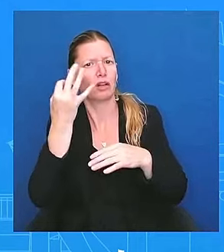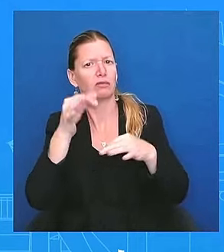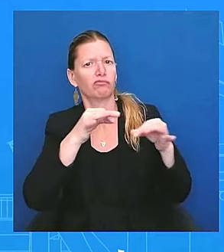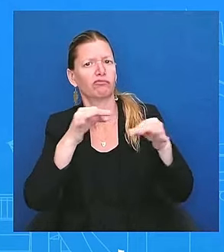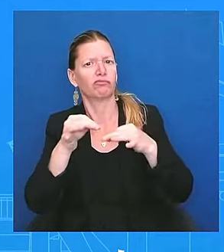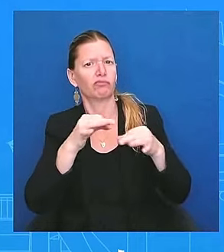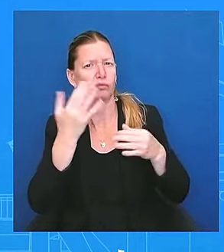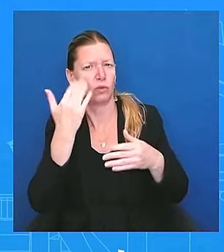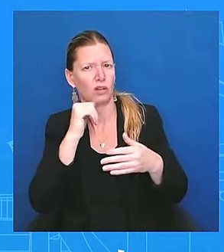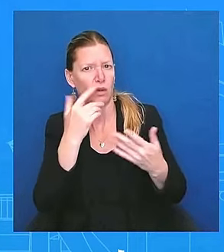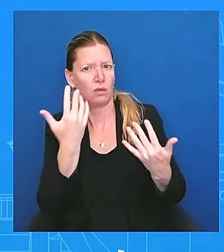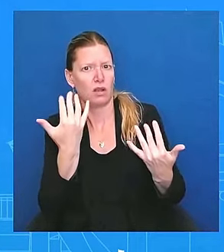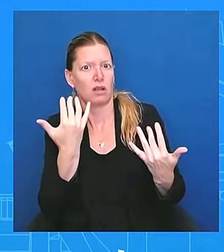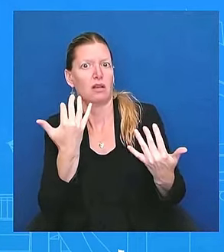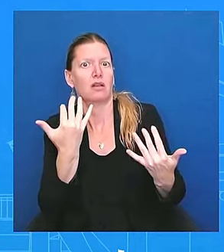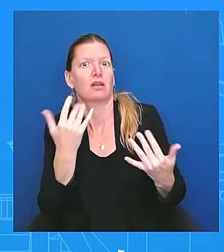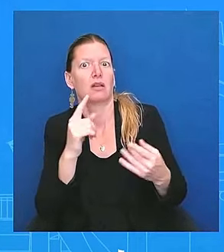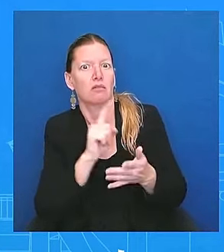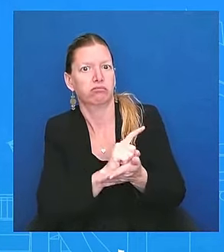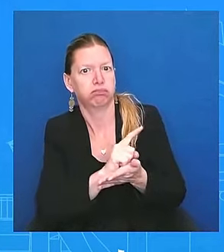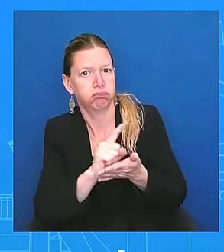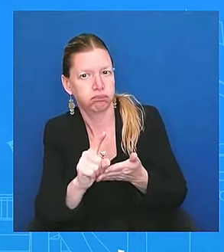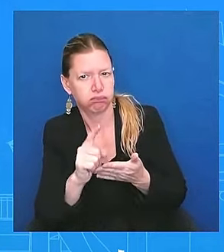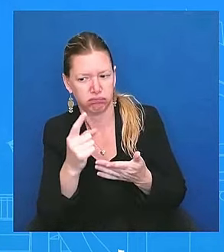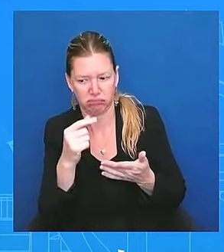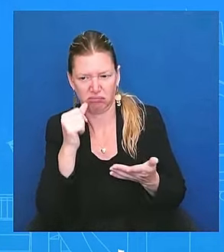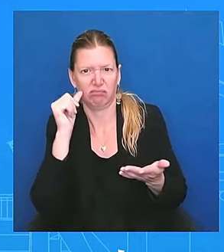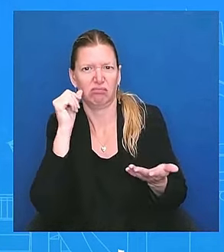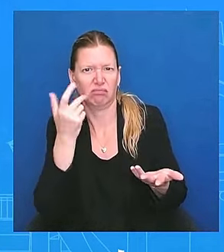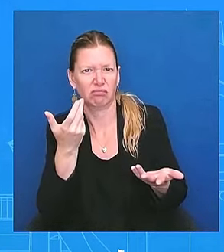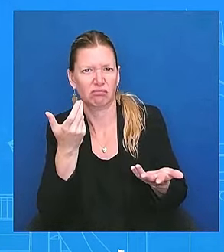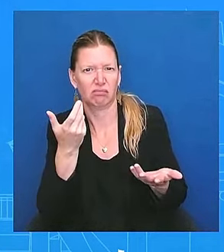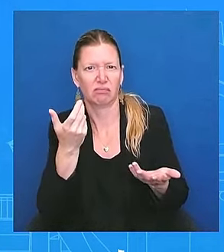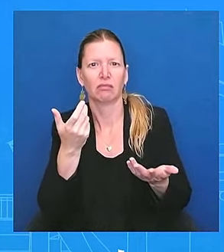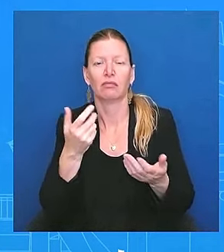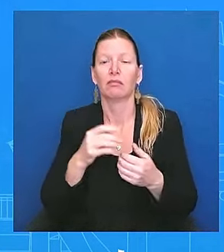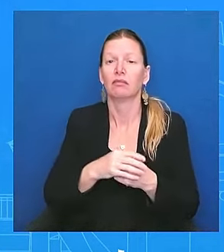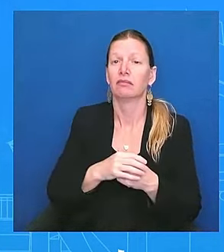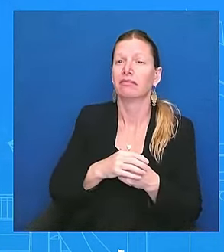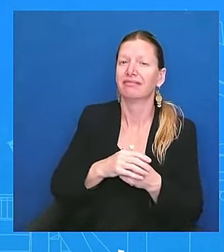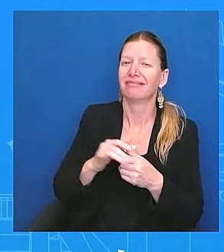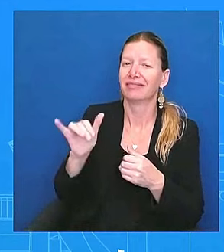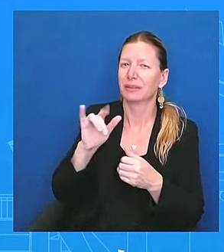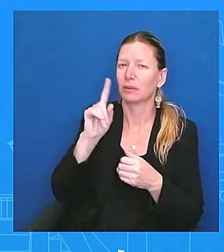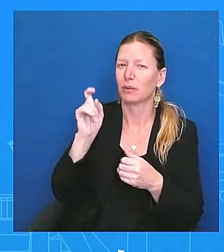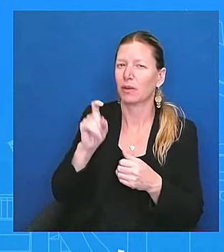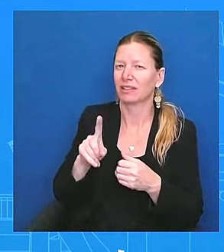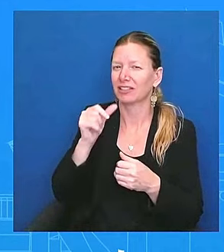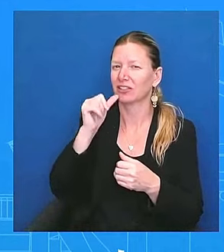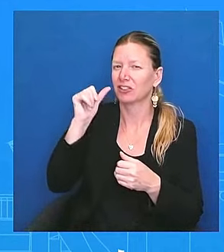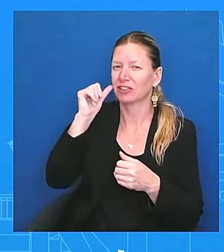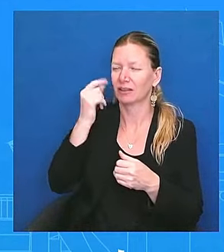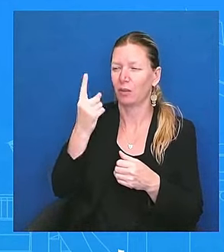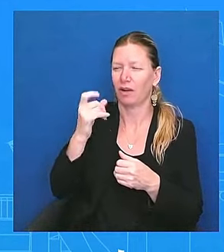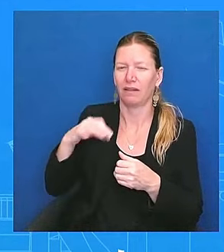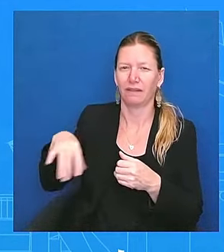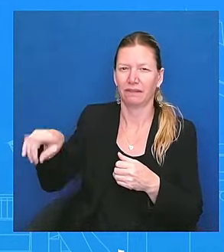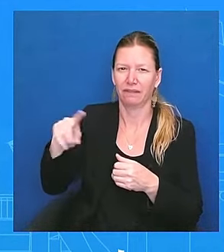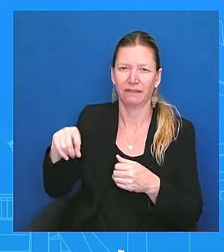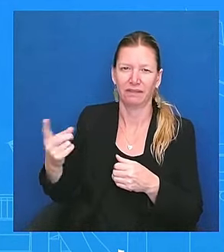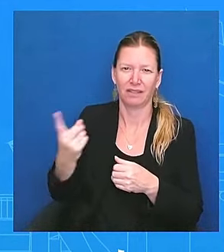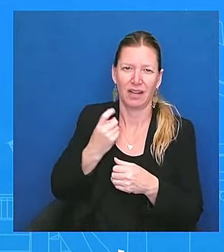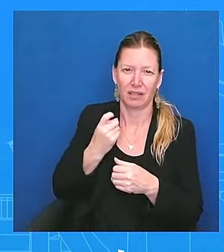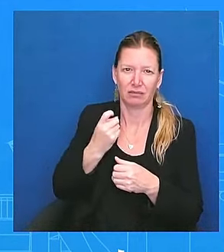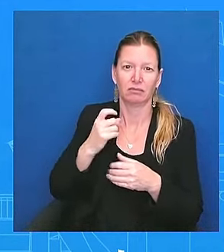your colleagues yesterday. Uh, and look, you know, the president obviously right after the bait, he visited four